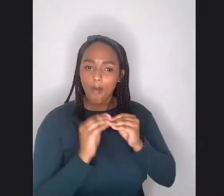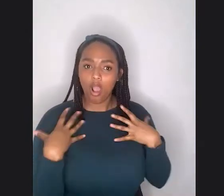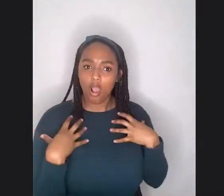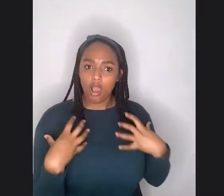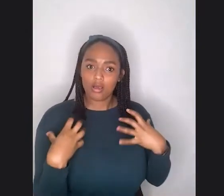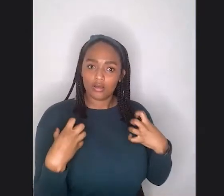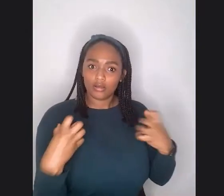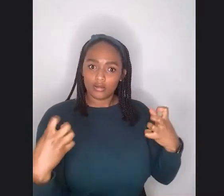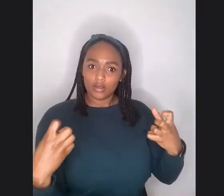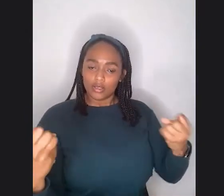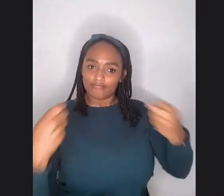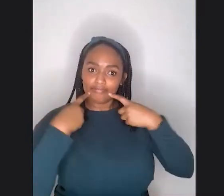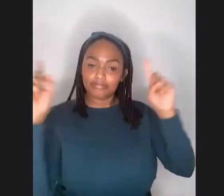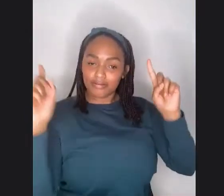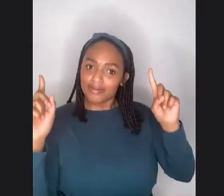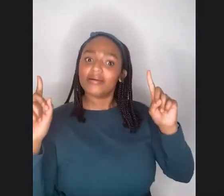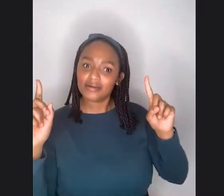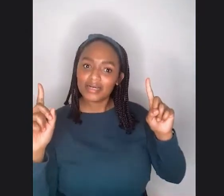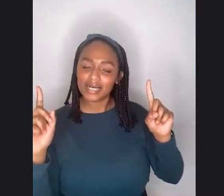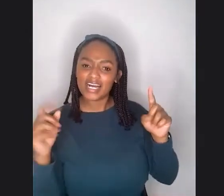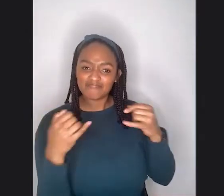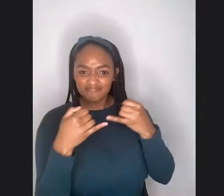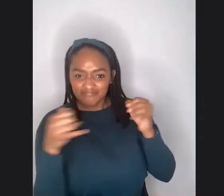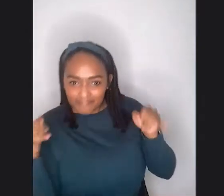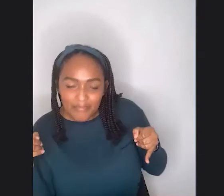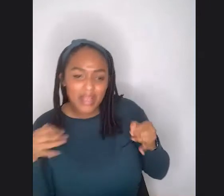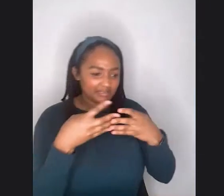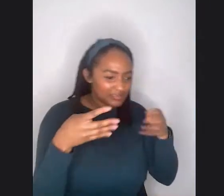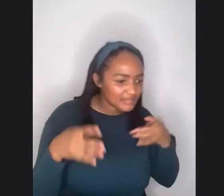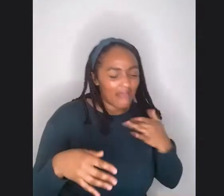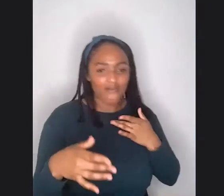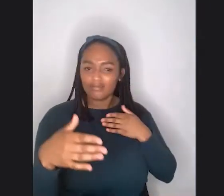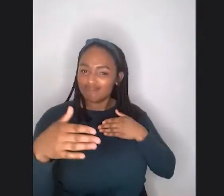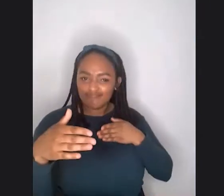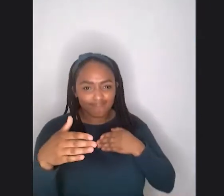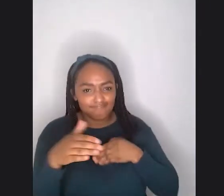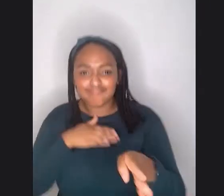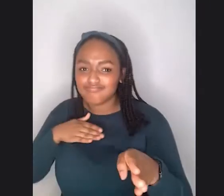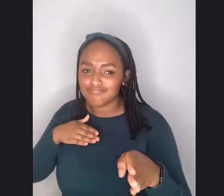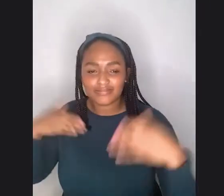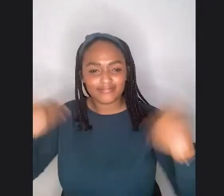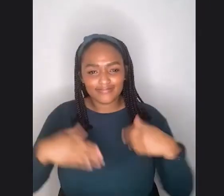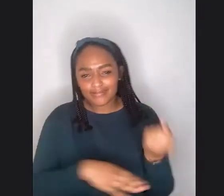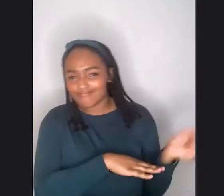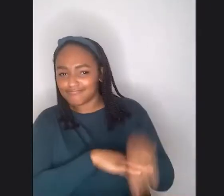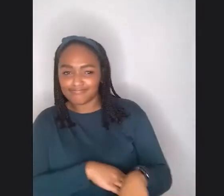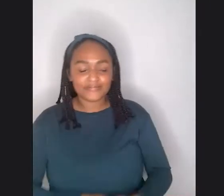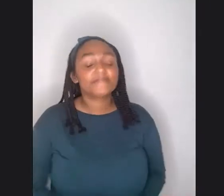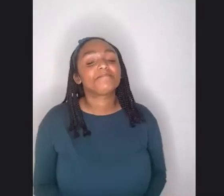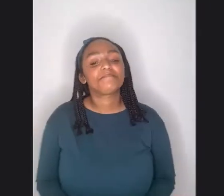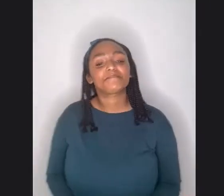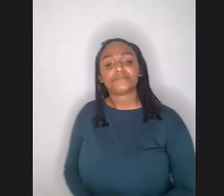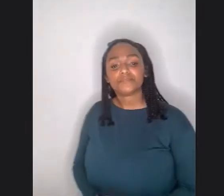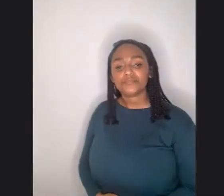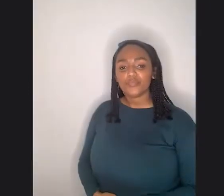little boundaries for myself and little barriers for myself. I want to, I want to ask you something about what you just said